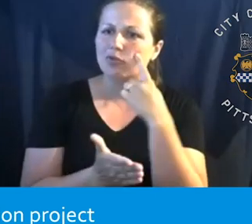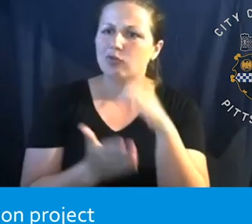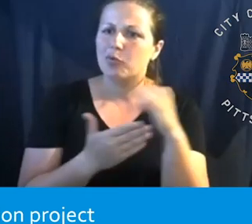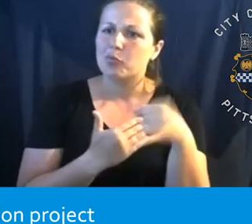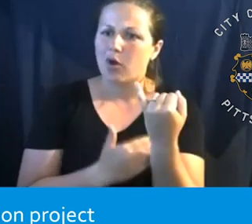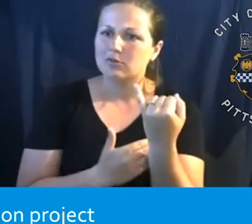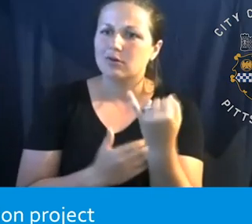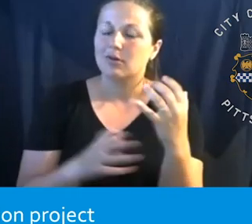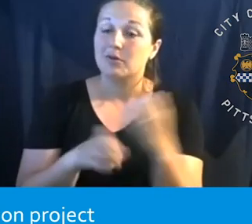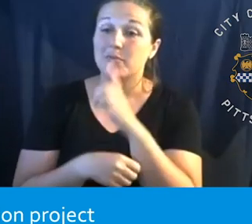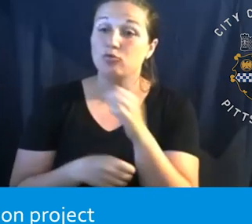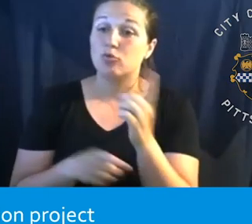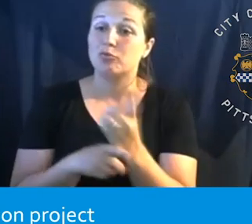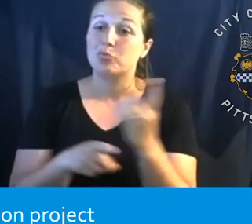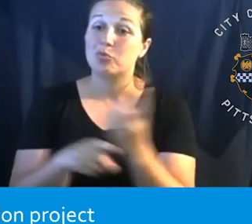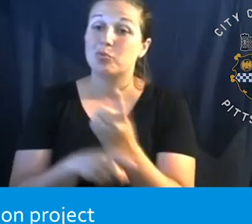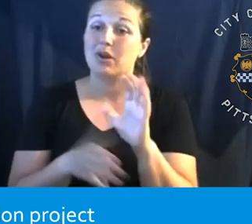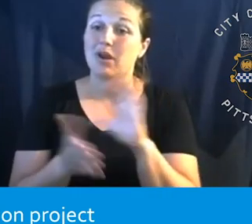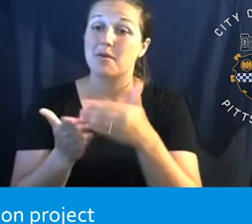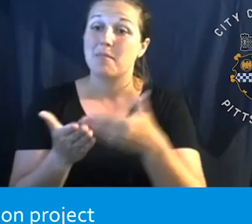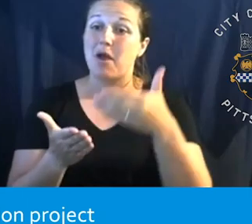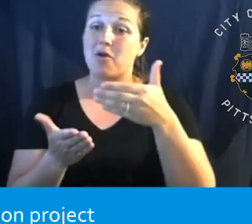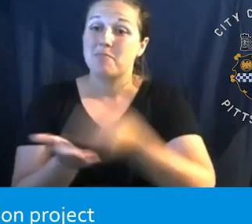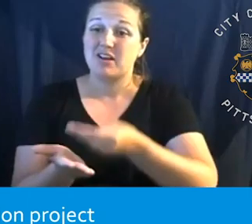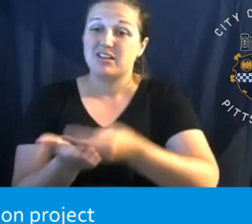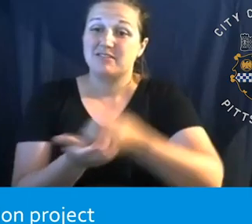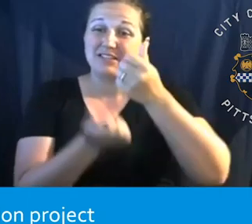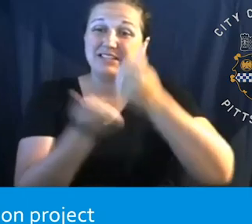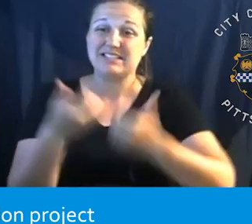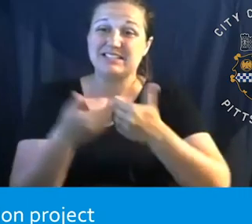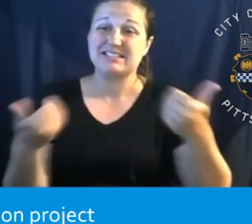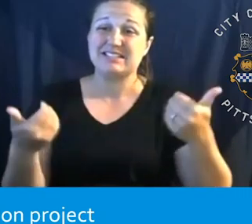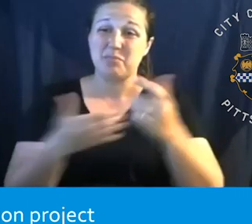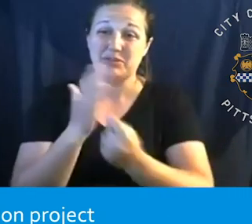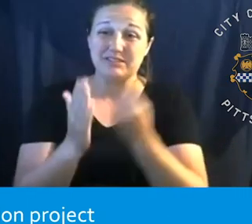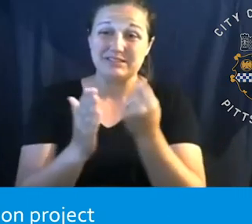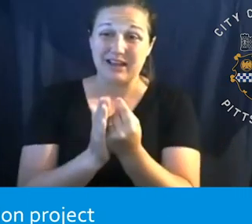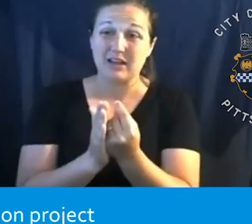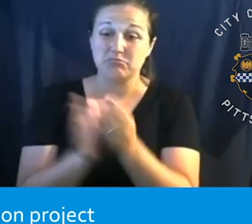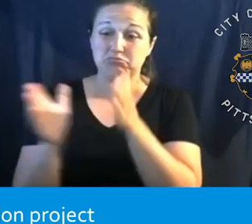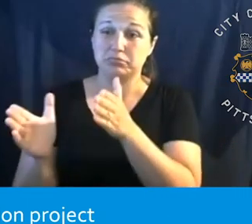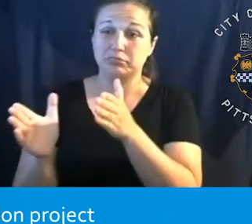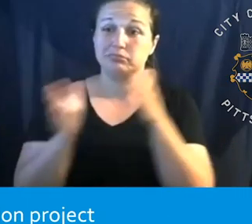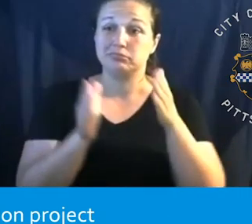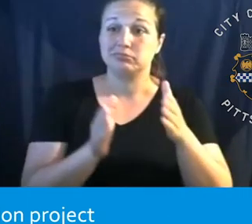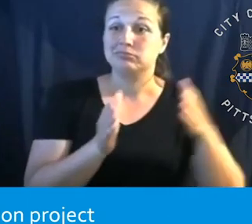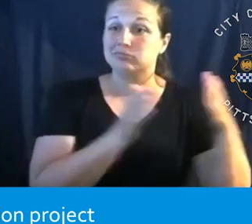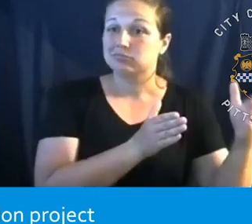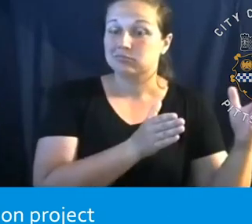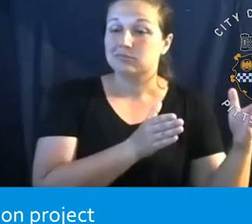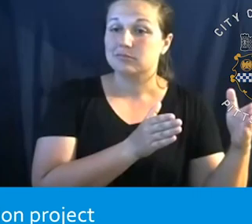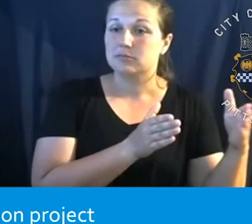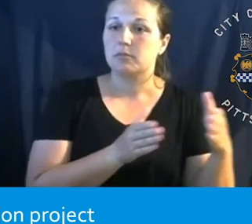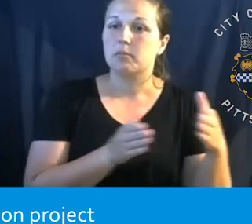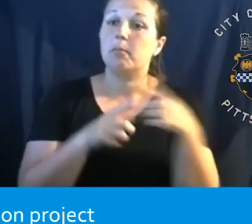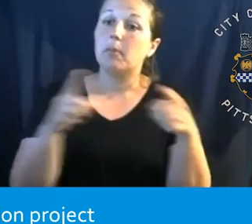that we have the appropriate amount of funds at the correct time. Um, but this also gives us some flexibility in that the facility can remain operational